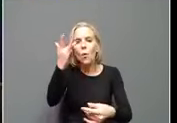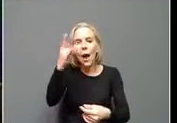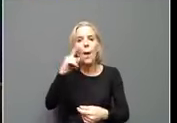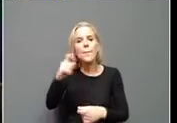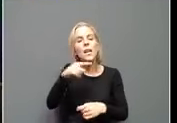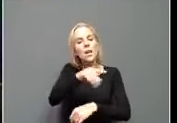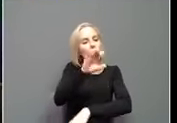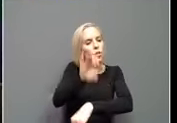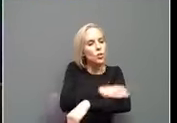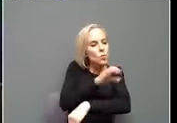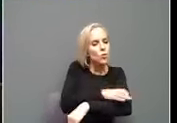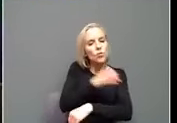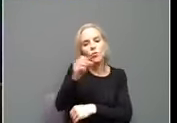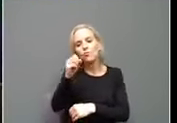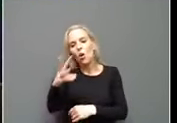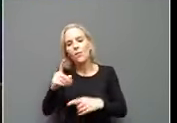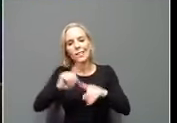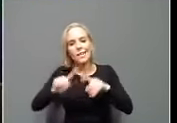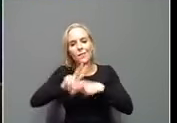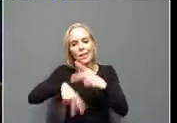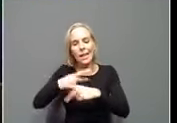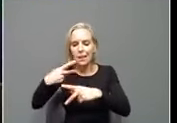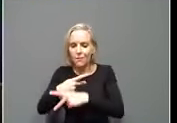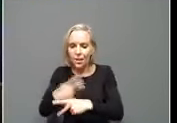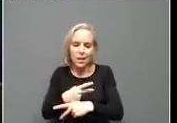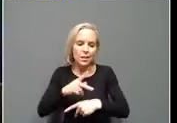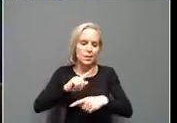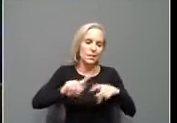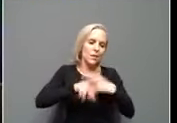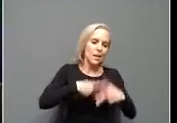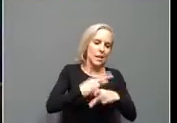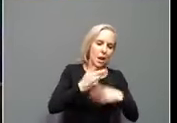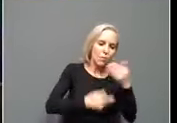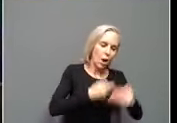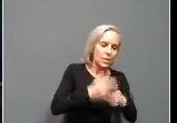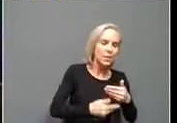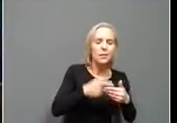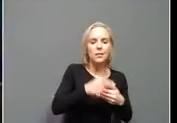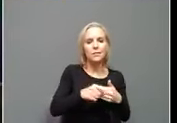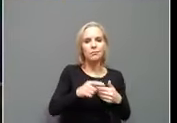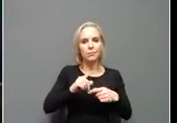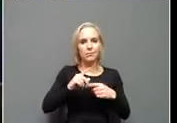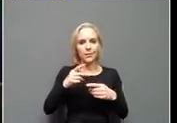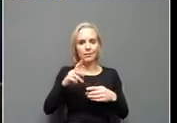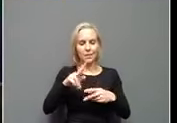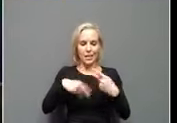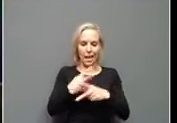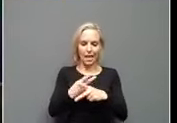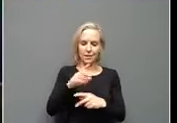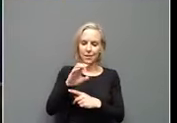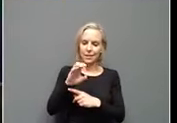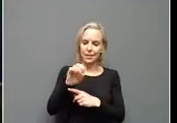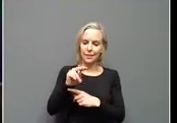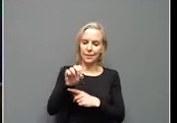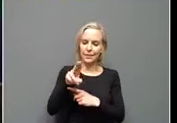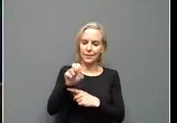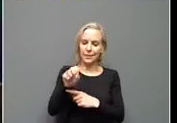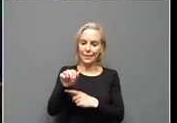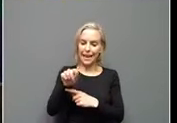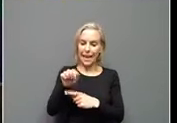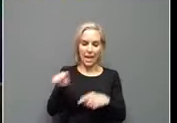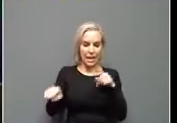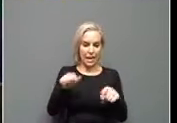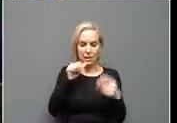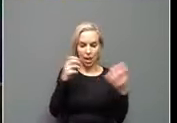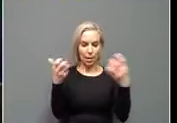algorithms, different processes, and sometimes even different subsets of census data. And those little small changes don't